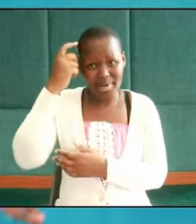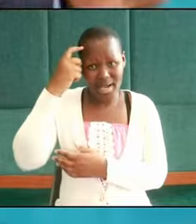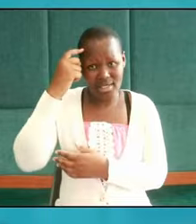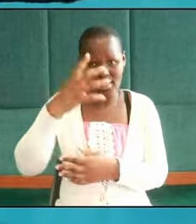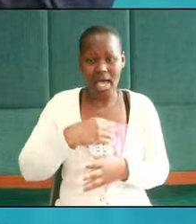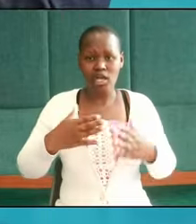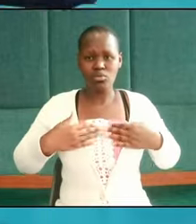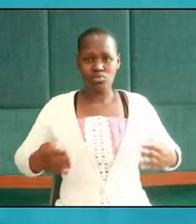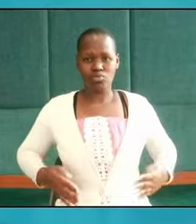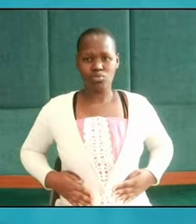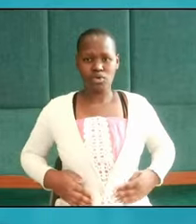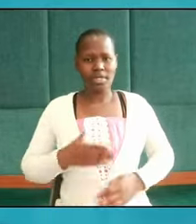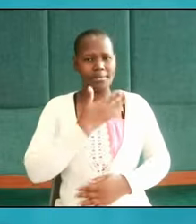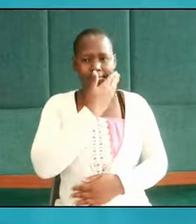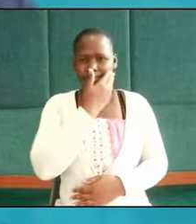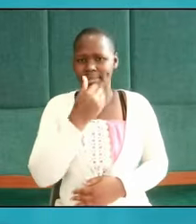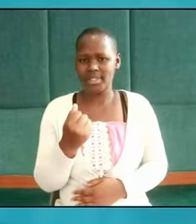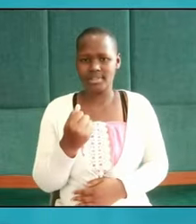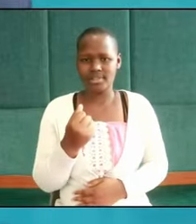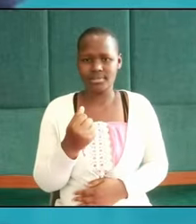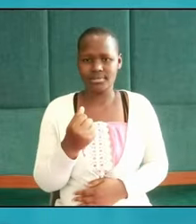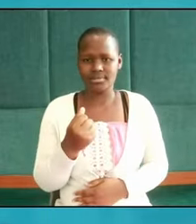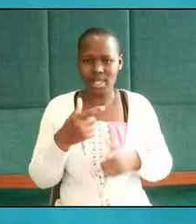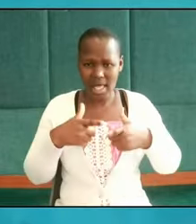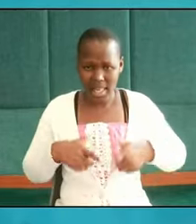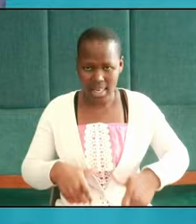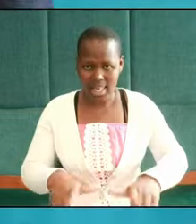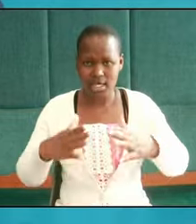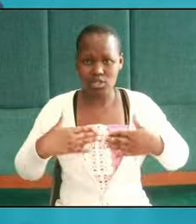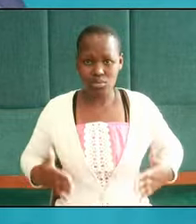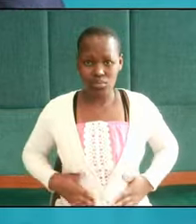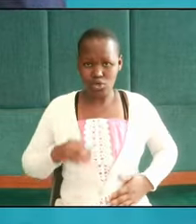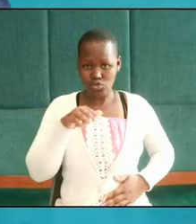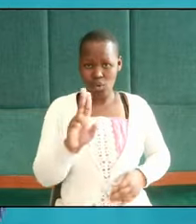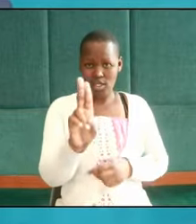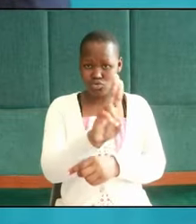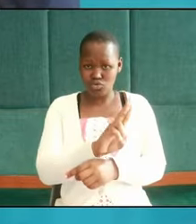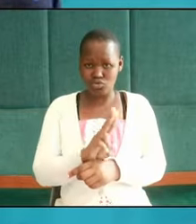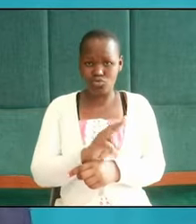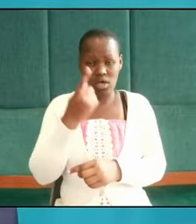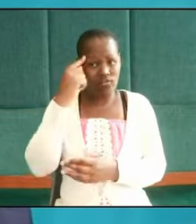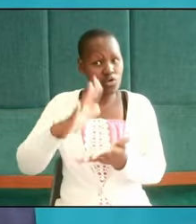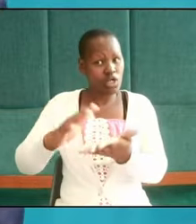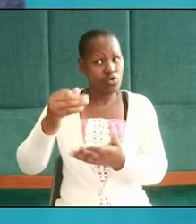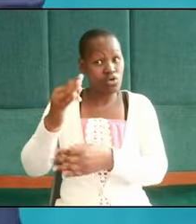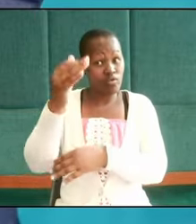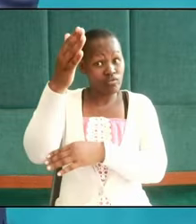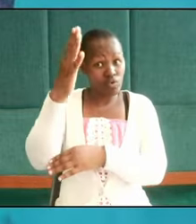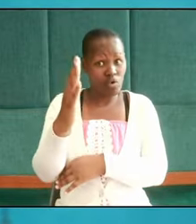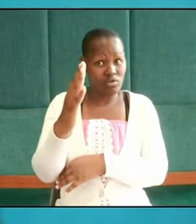body at its best let your body be used for the glory of God